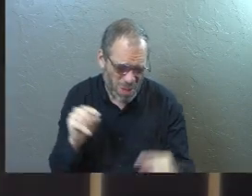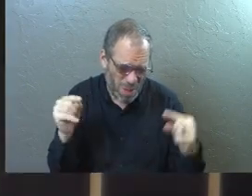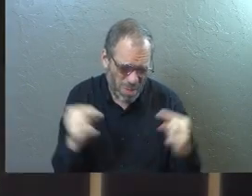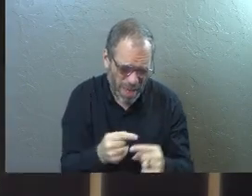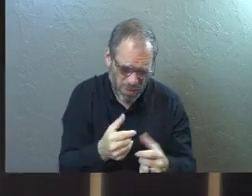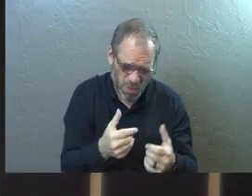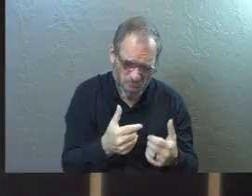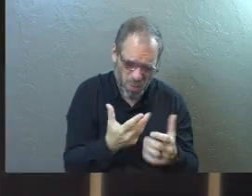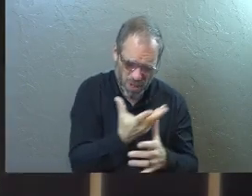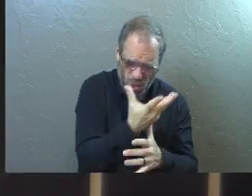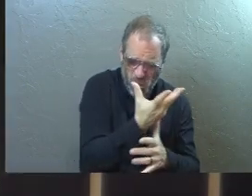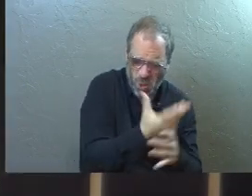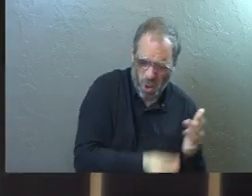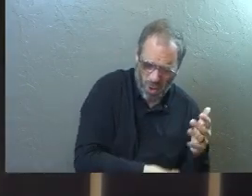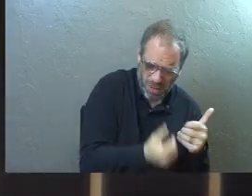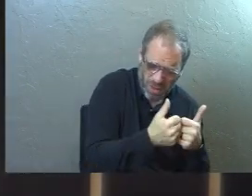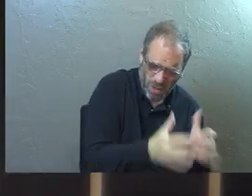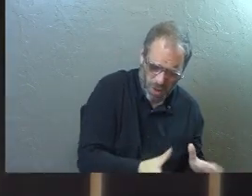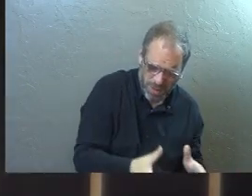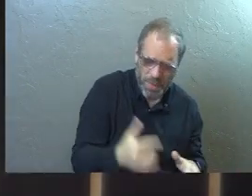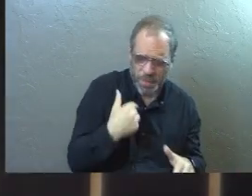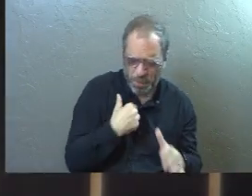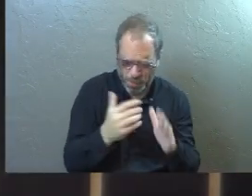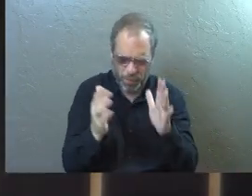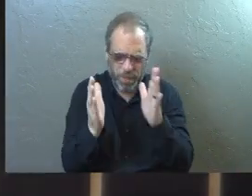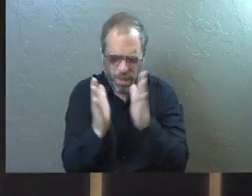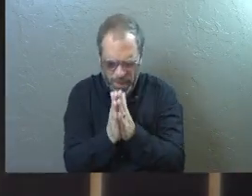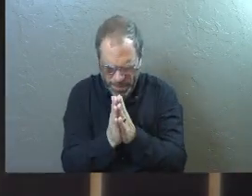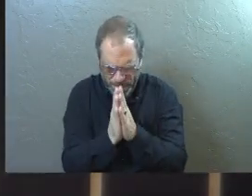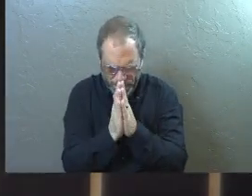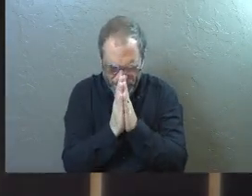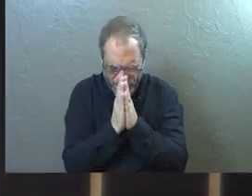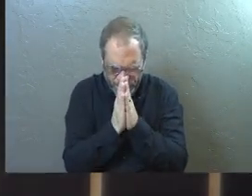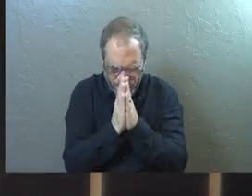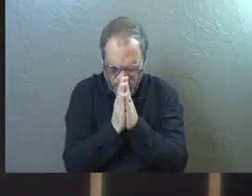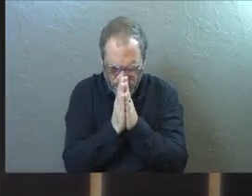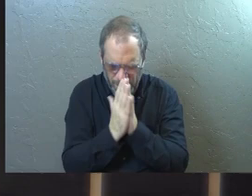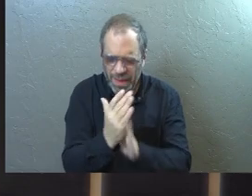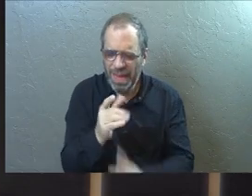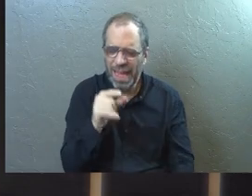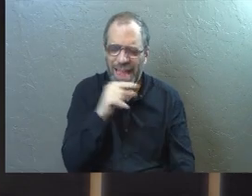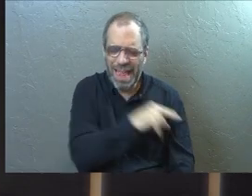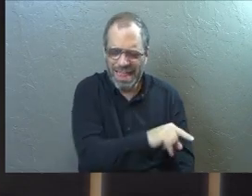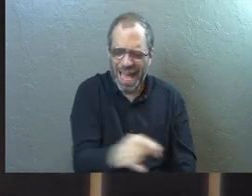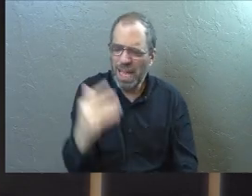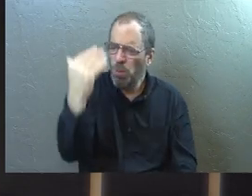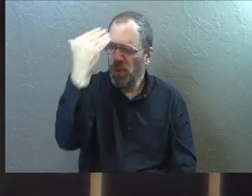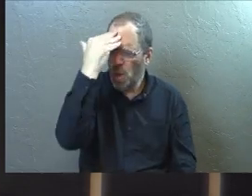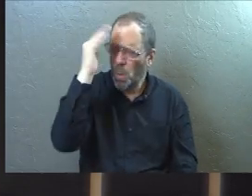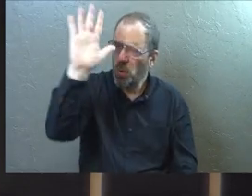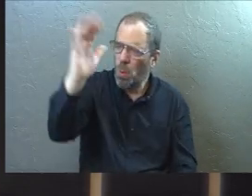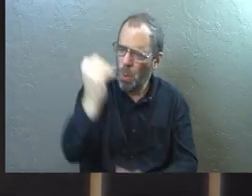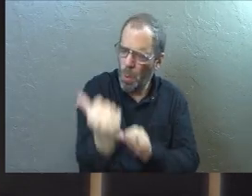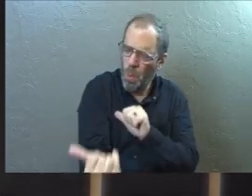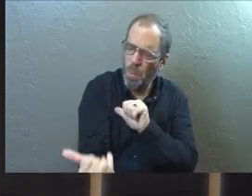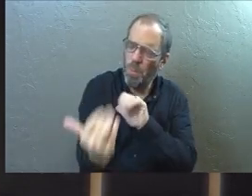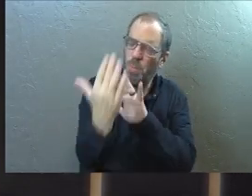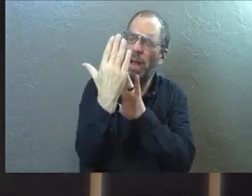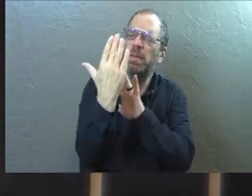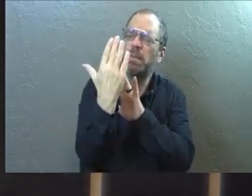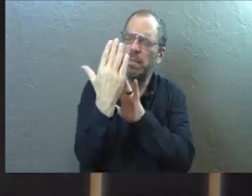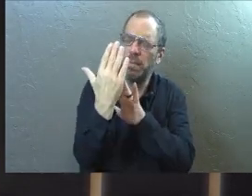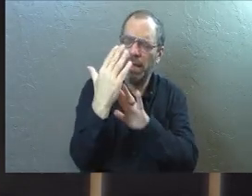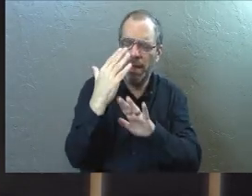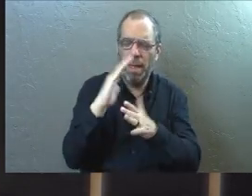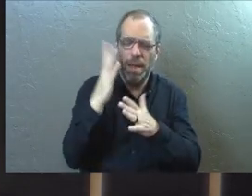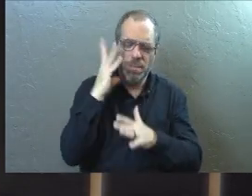with loss. Jesus, I pray that they would know your presence with them now. They would